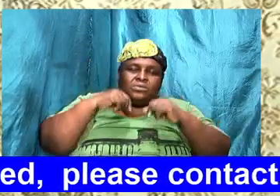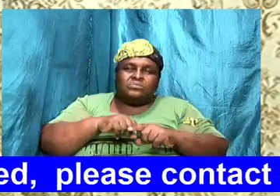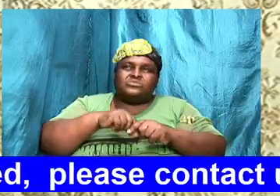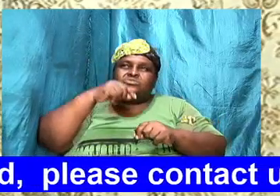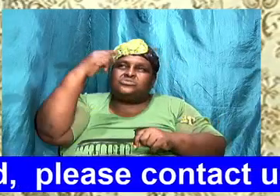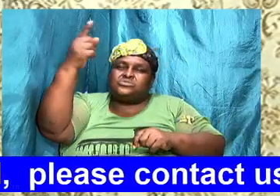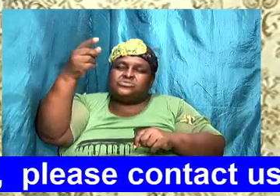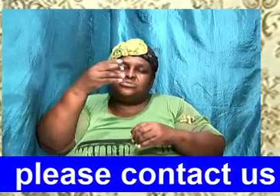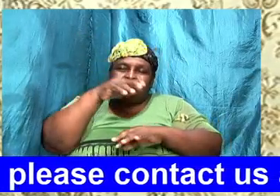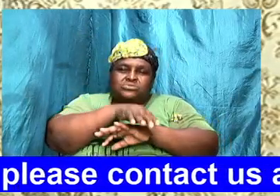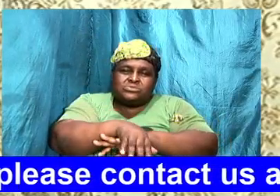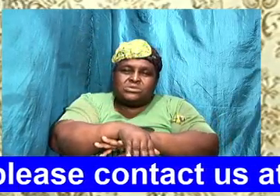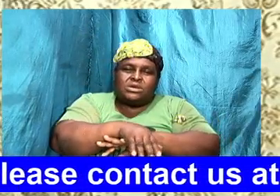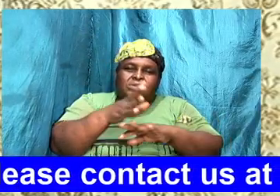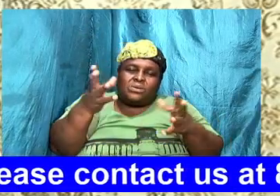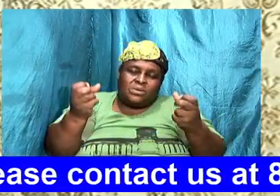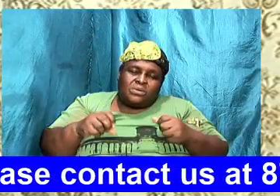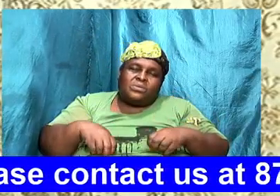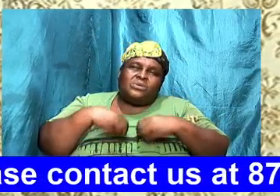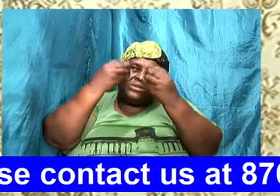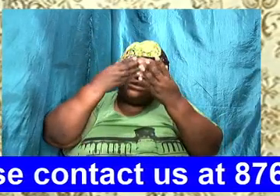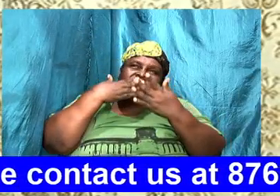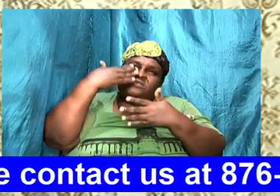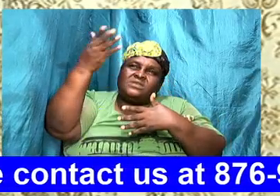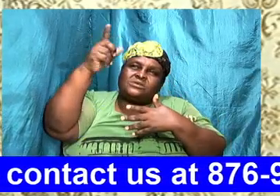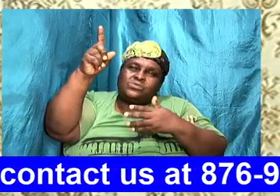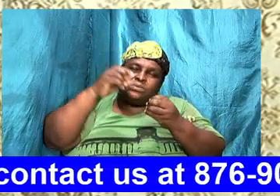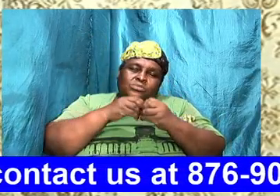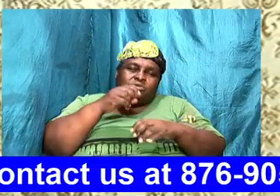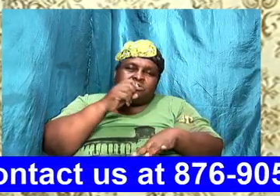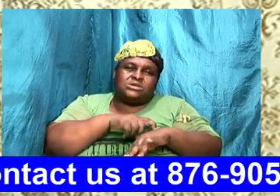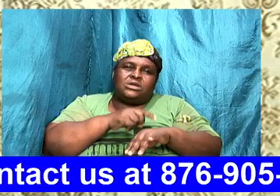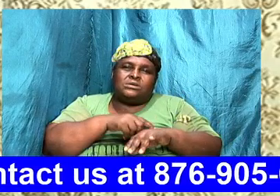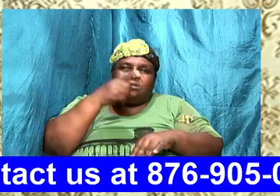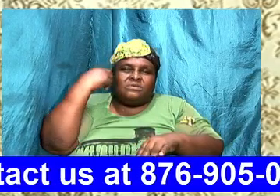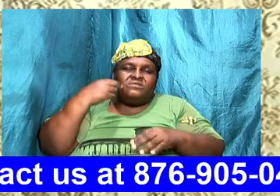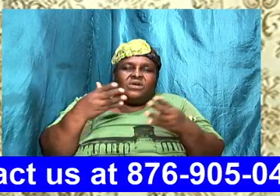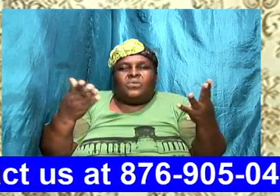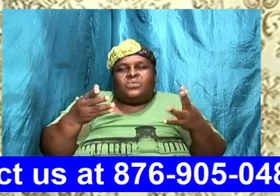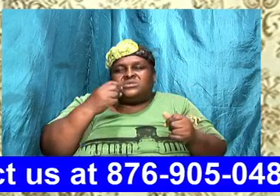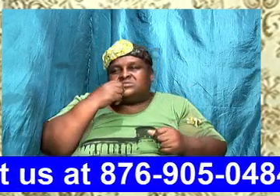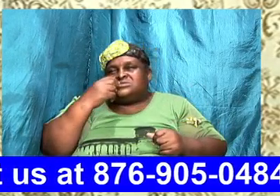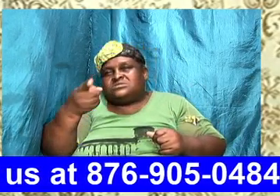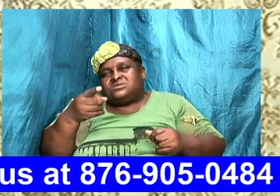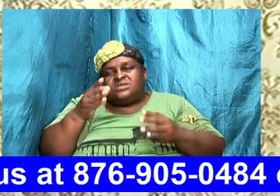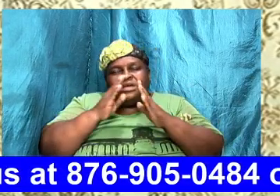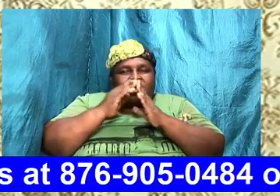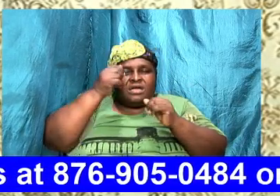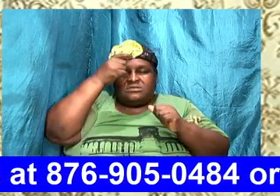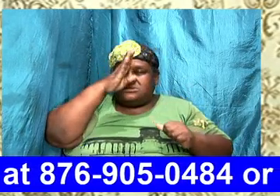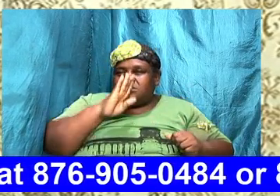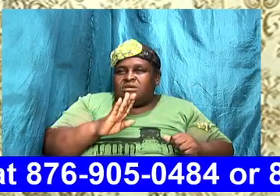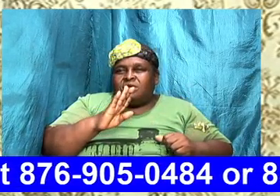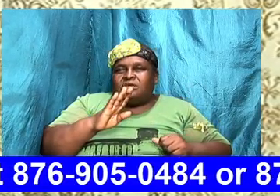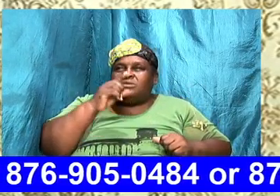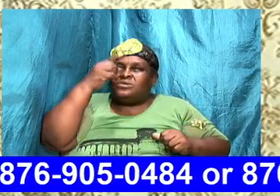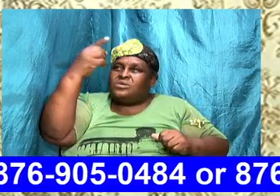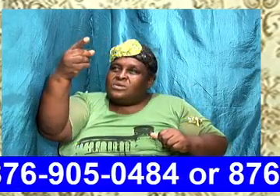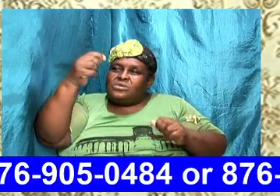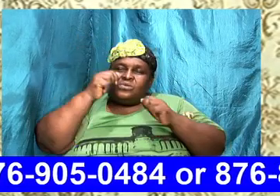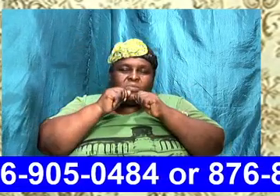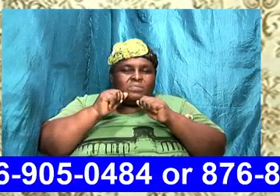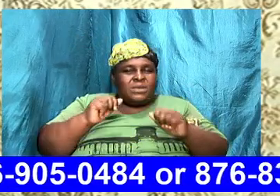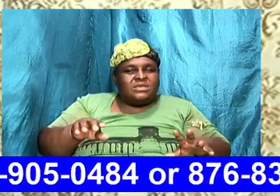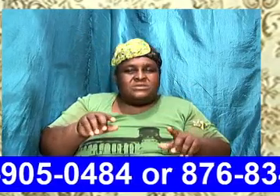tonight and we want to give you thanks one more time for what was said we ask god that you will bless